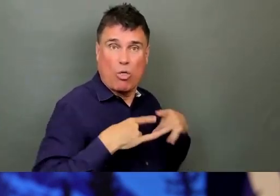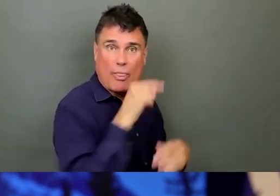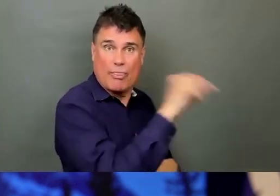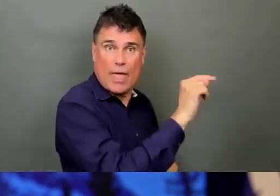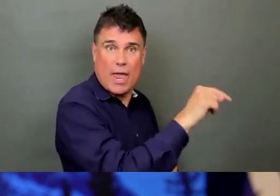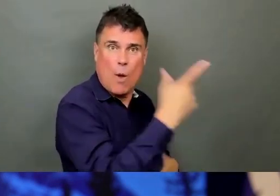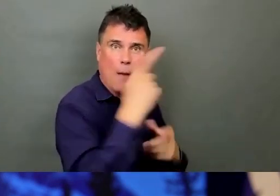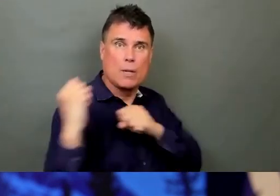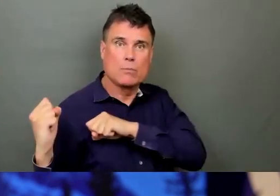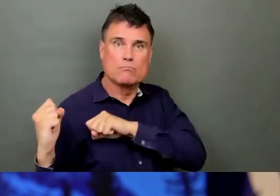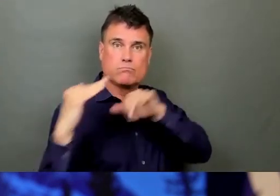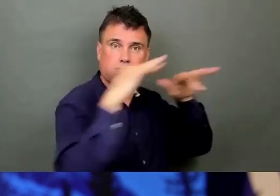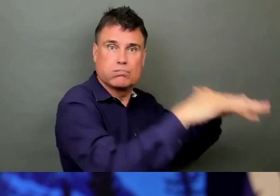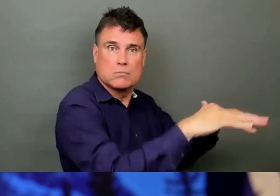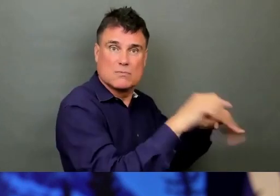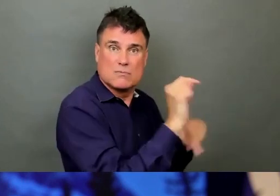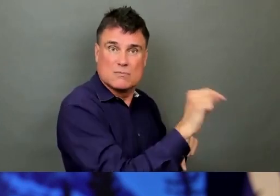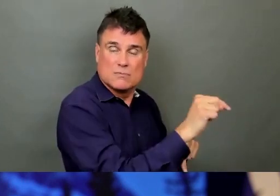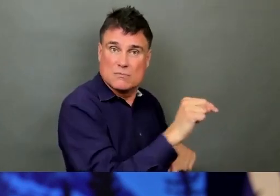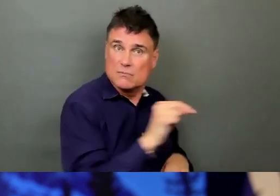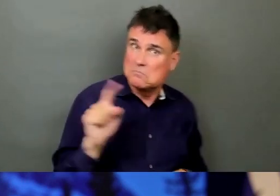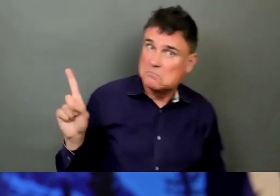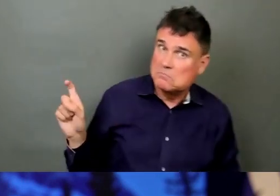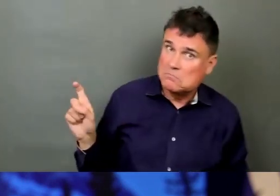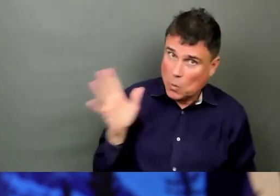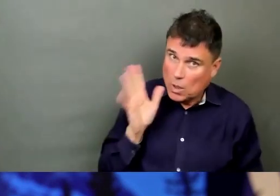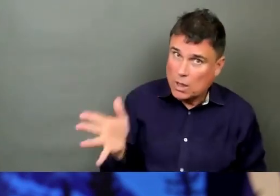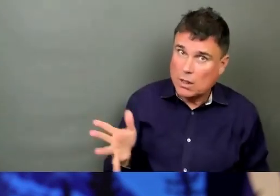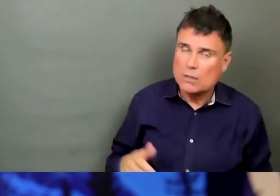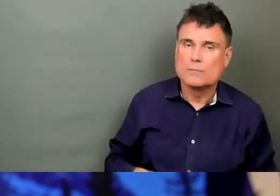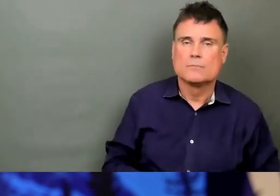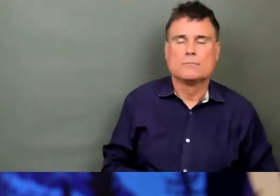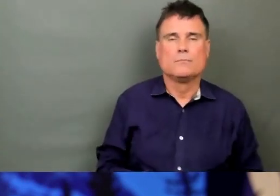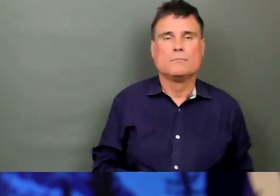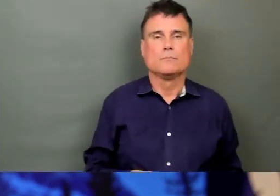announced on Tuesday, we will see a significant increase in island health.